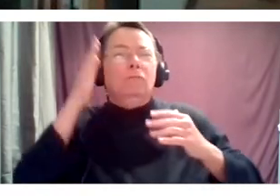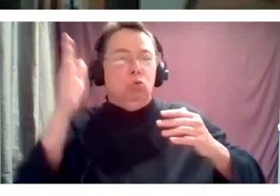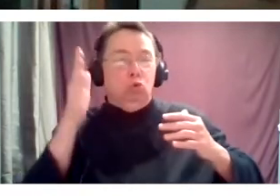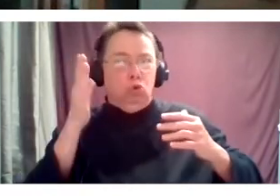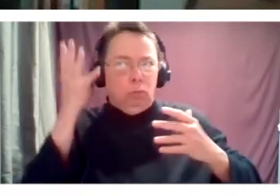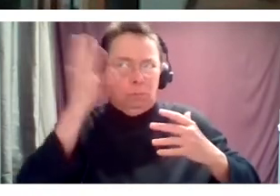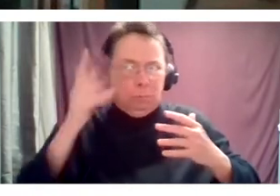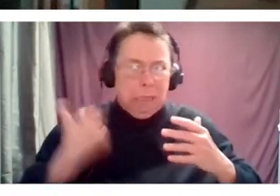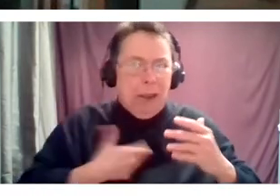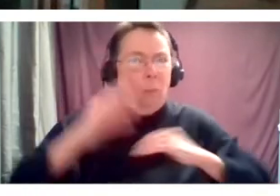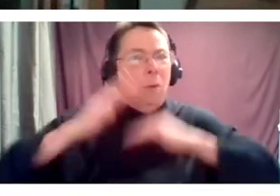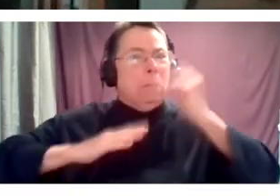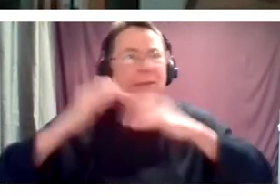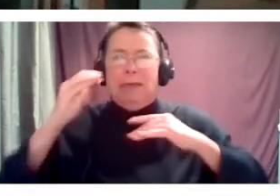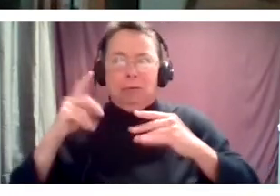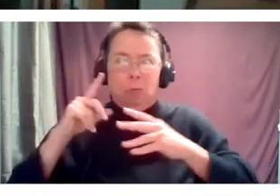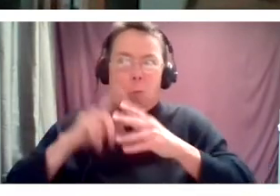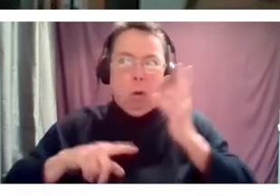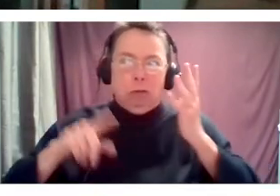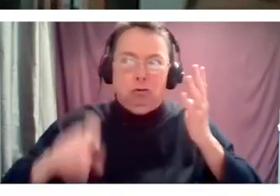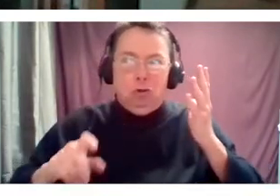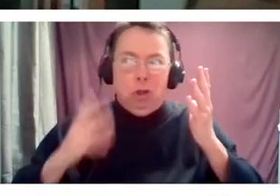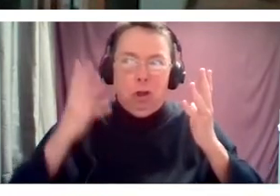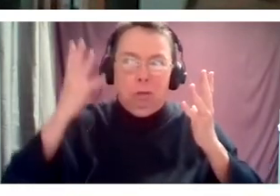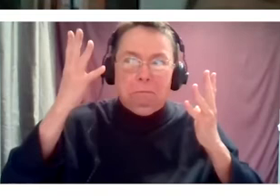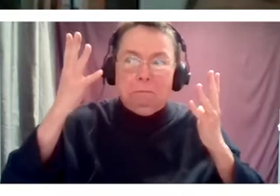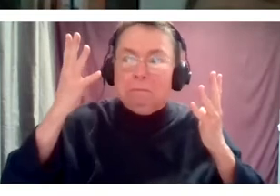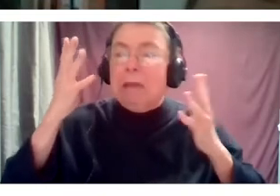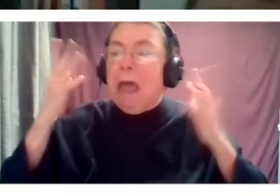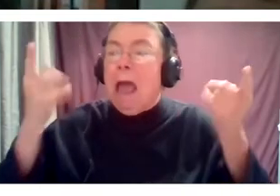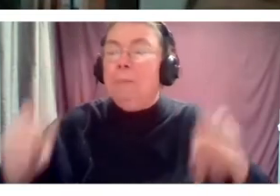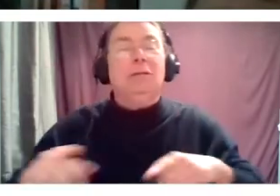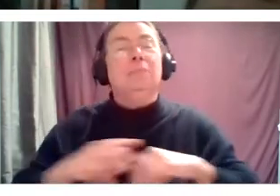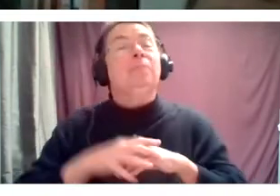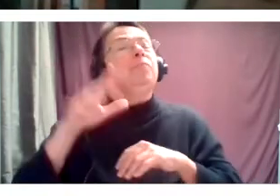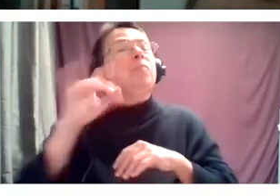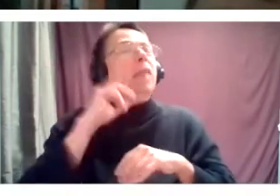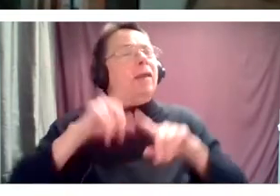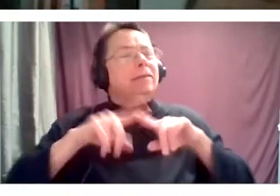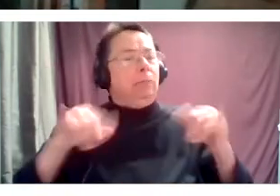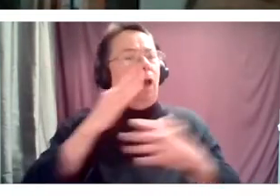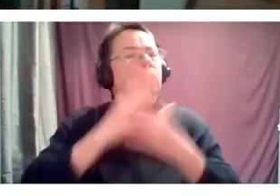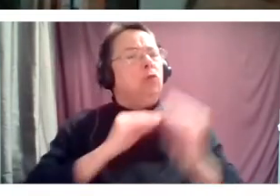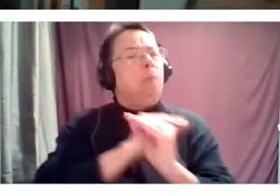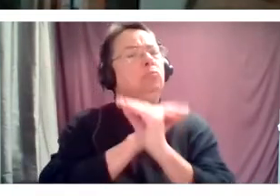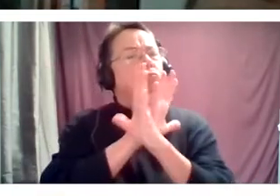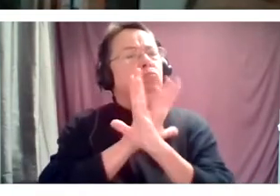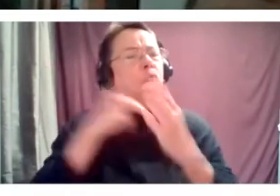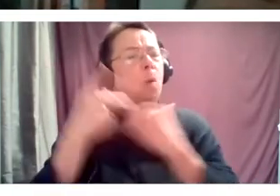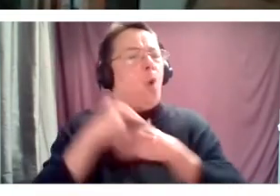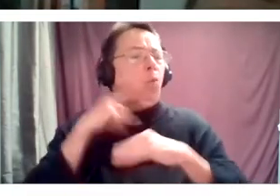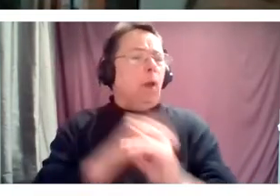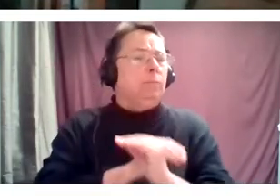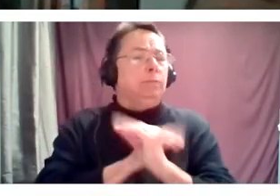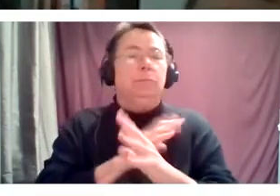while at the same time doing some virtual programming as well. We're doing a wonderful